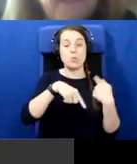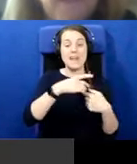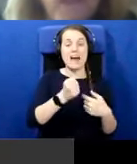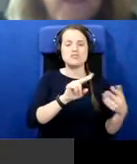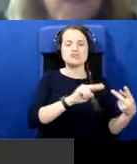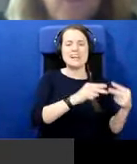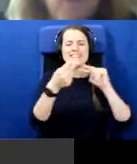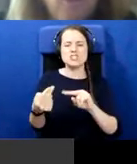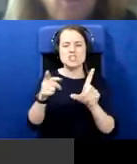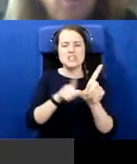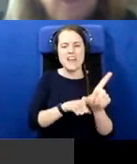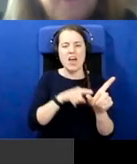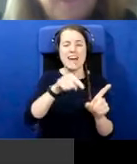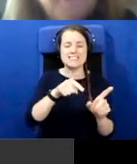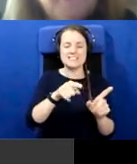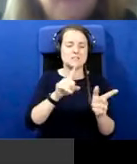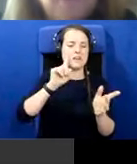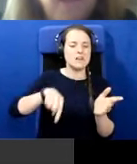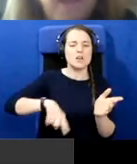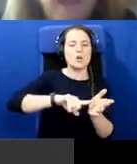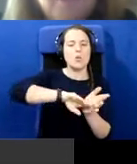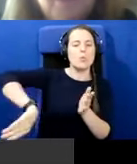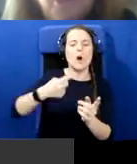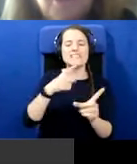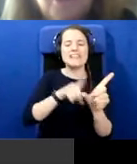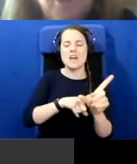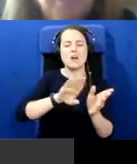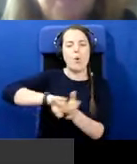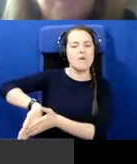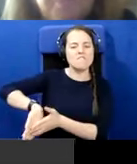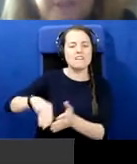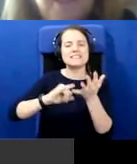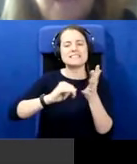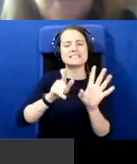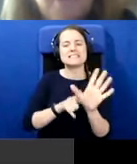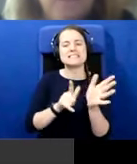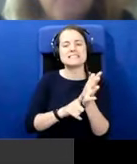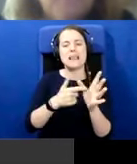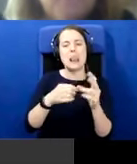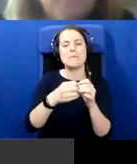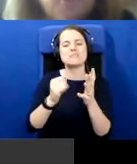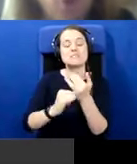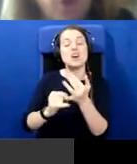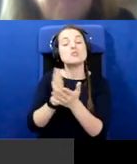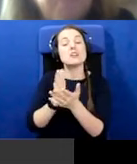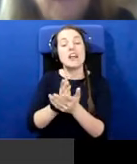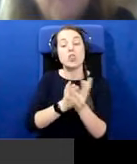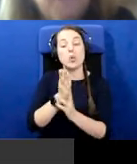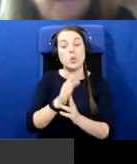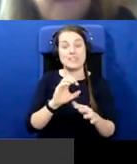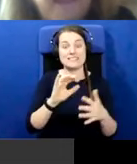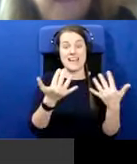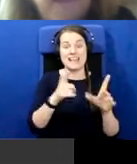basically. And one of the things that has been done during the decade of centenaries is to draw up